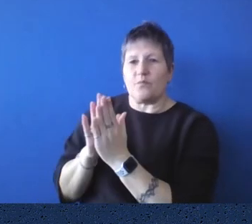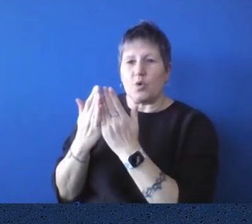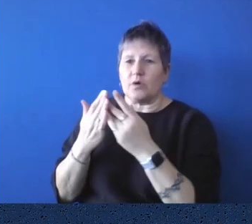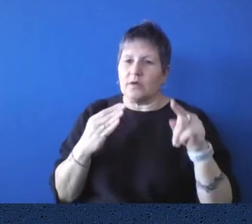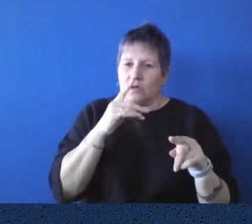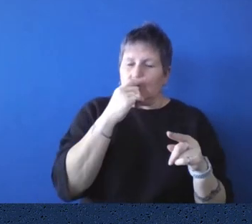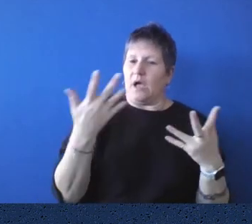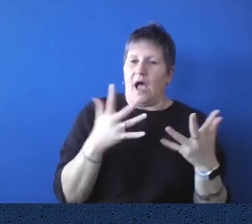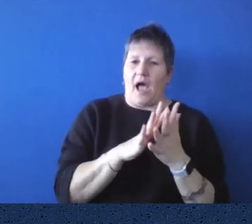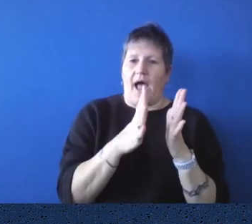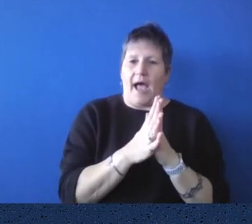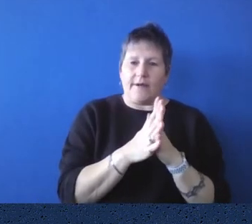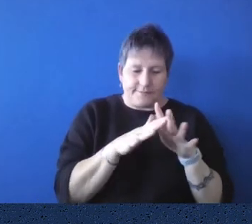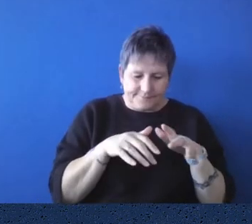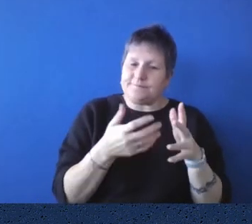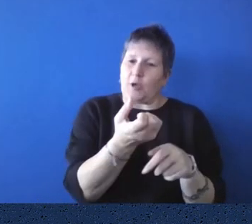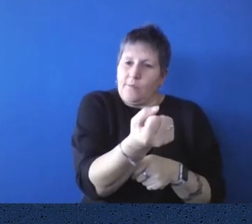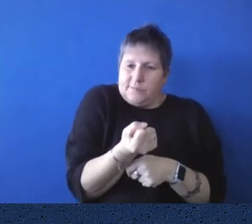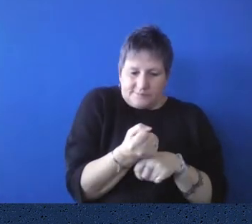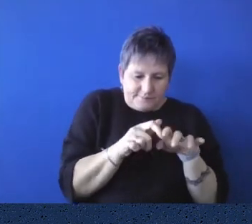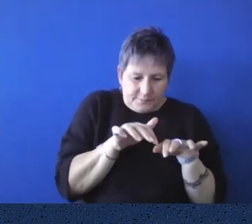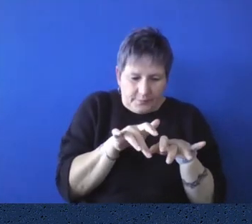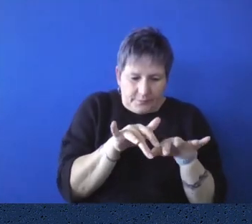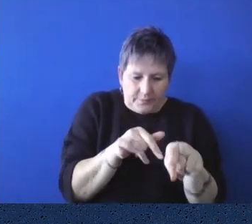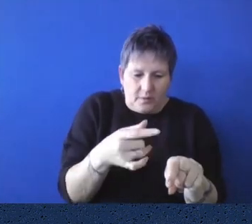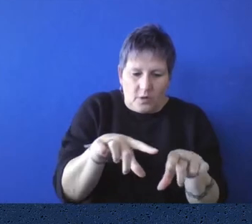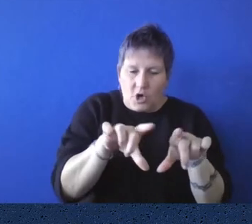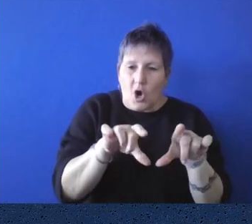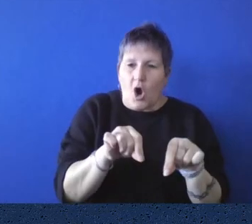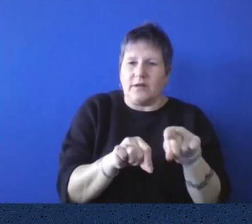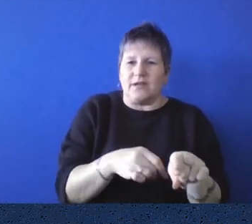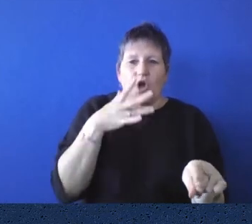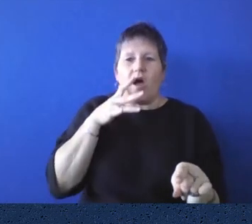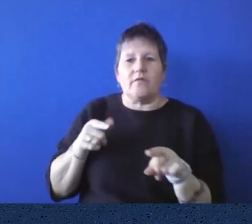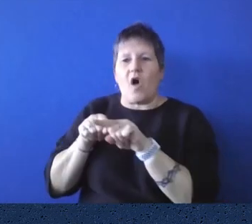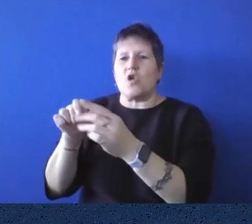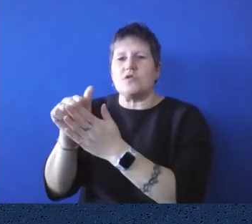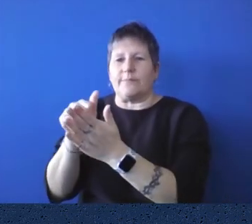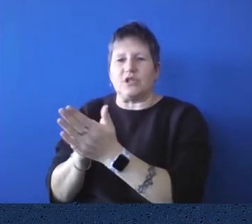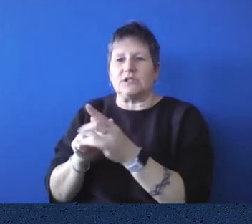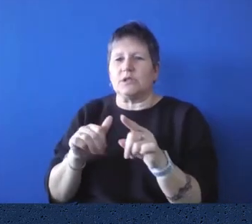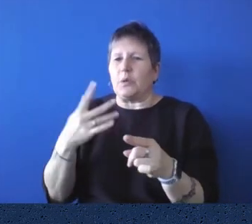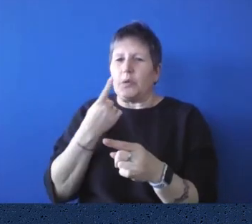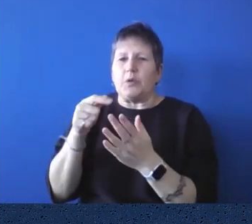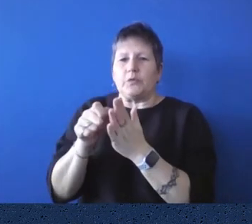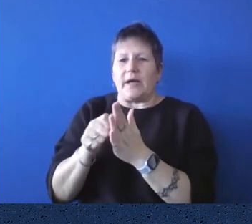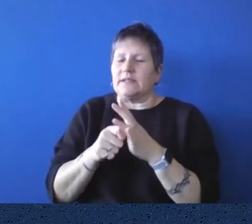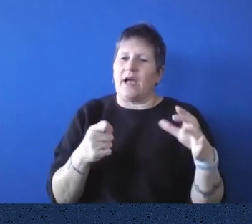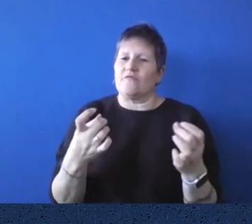just made searching and finding information that much easier rather than having to say, well, which subject is it in and who's the author? Um,